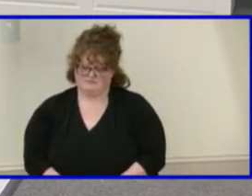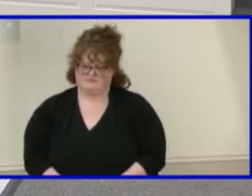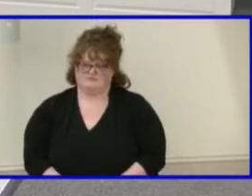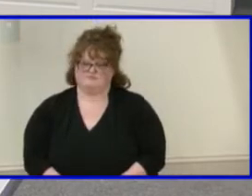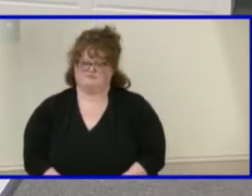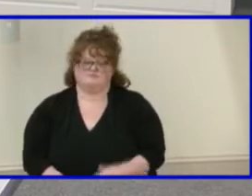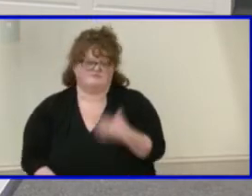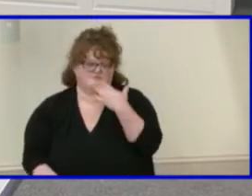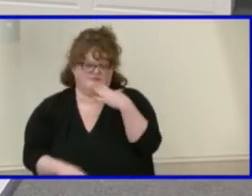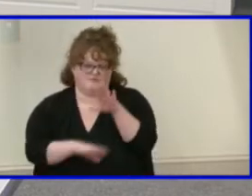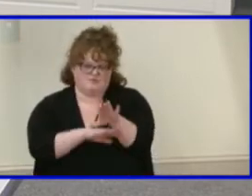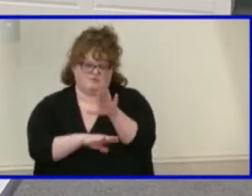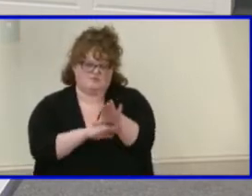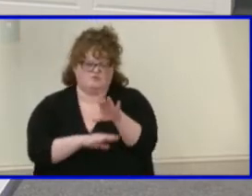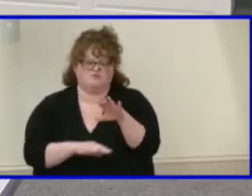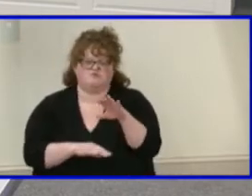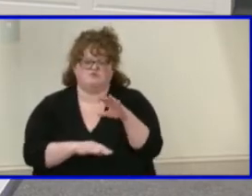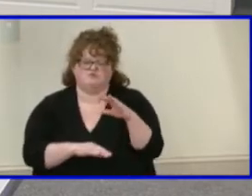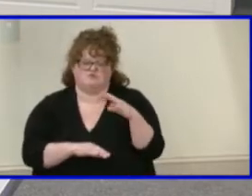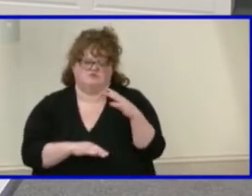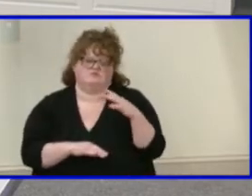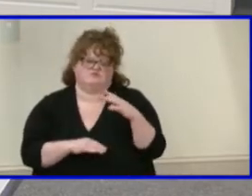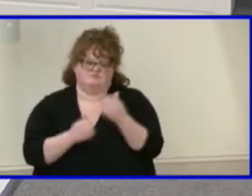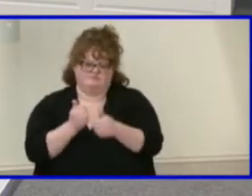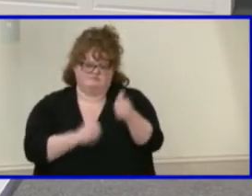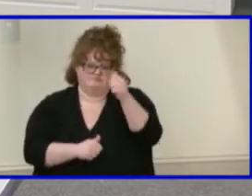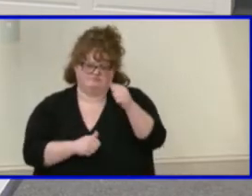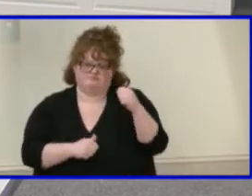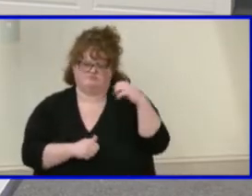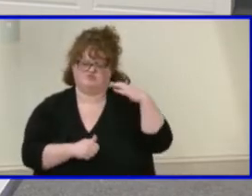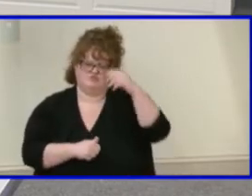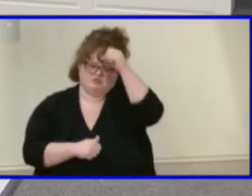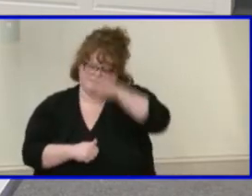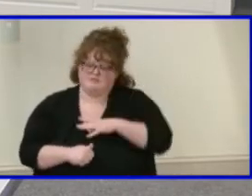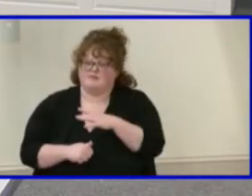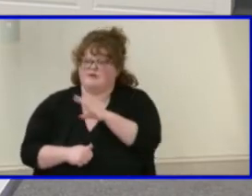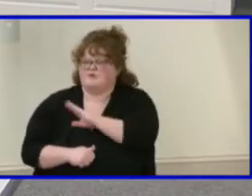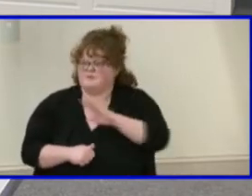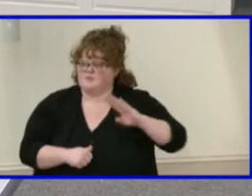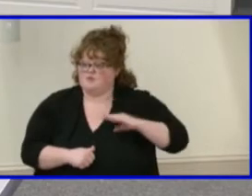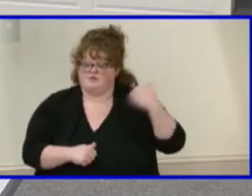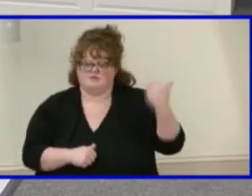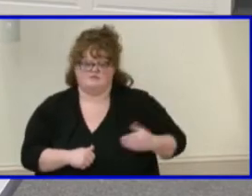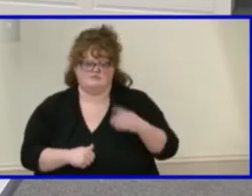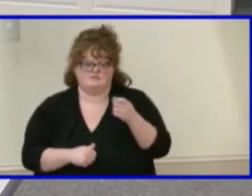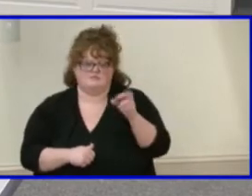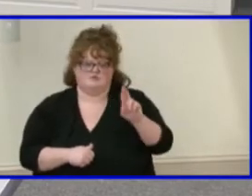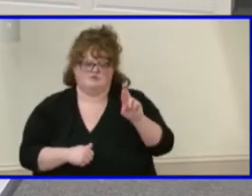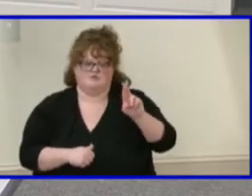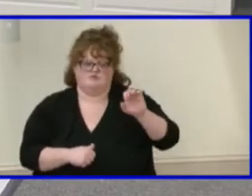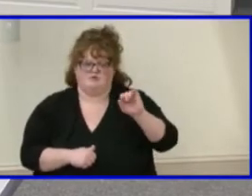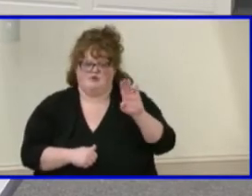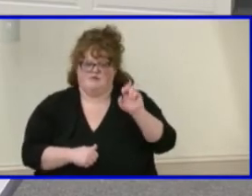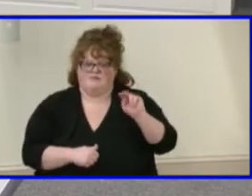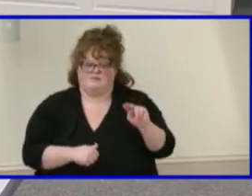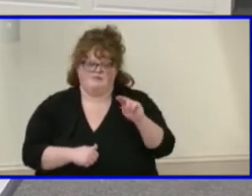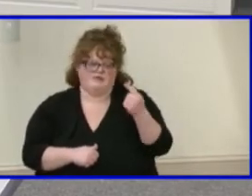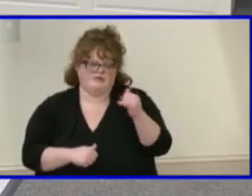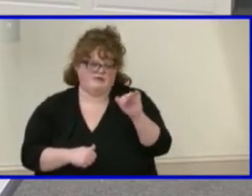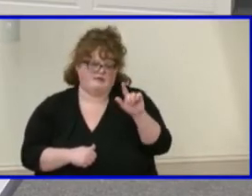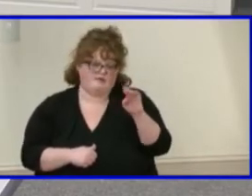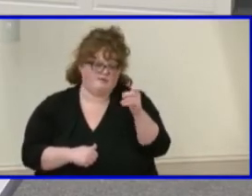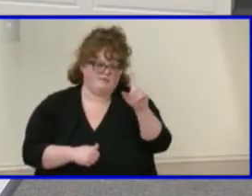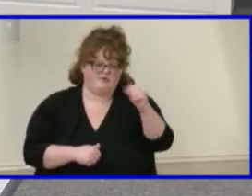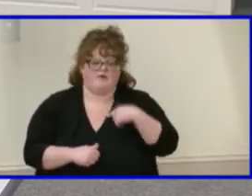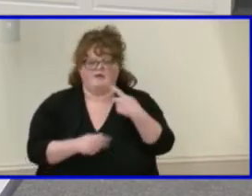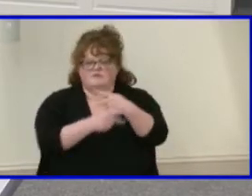Good afternoon Chairman Cooper, members of the board and Dr. Cashwell, Ms. Robin Gilbert, the supervisor of school health services and I are